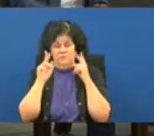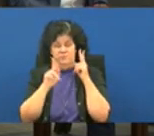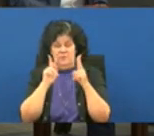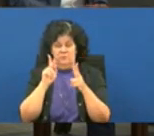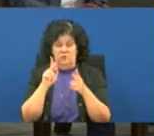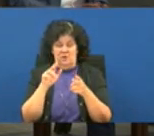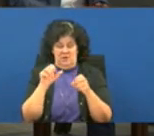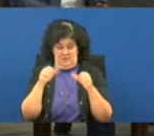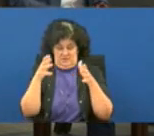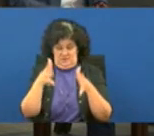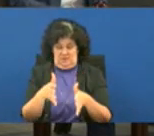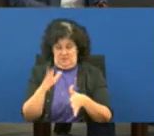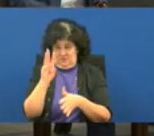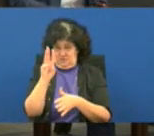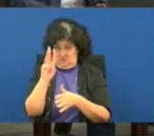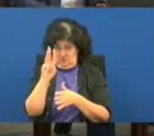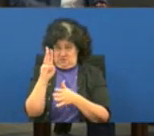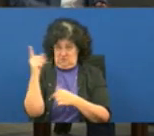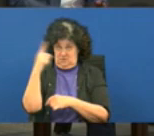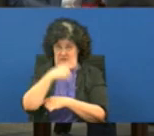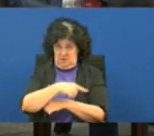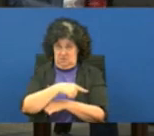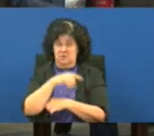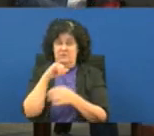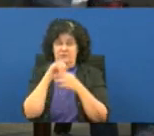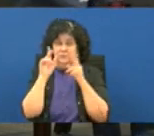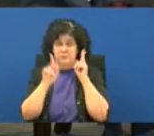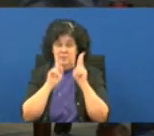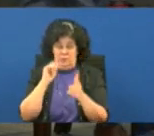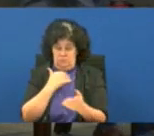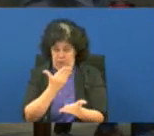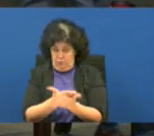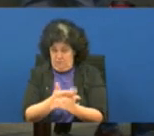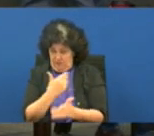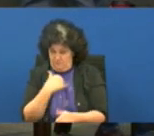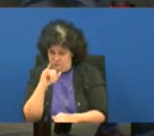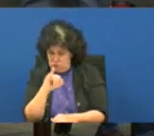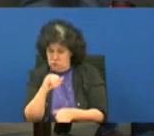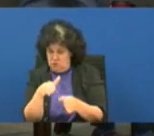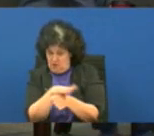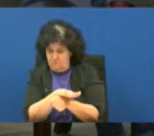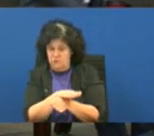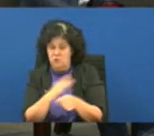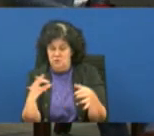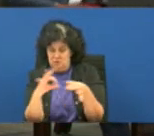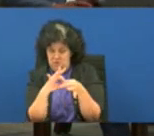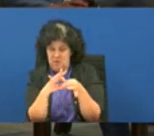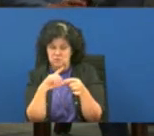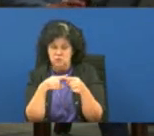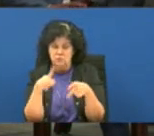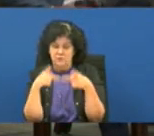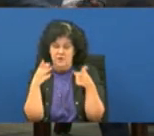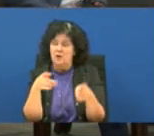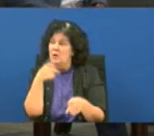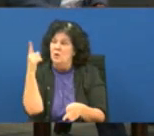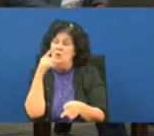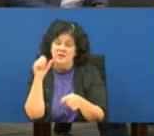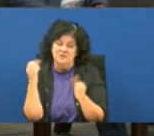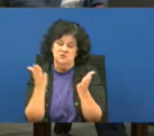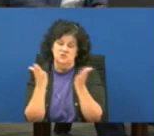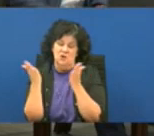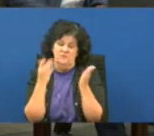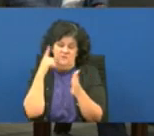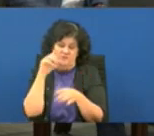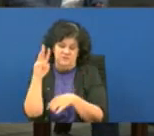there six days those are individuals that we verify they have insurance and coverage and we get them connected to a provider that could serve them for those